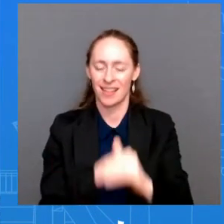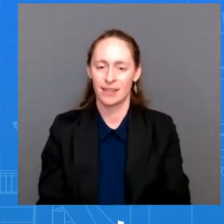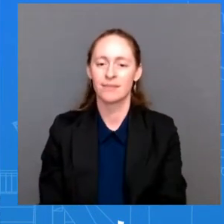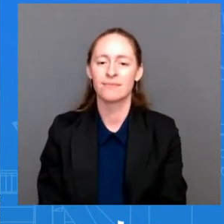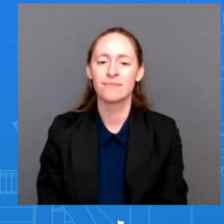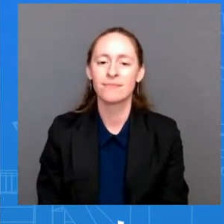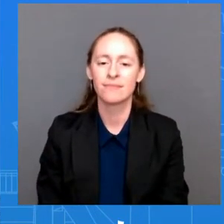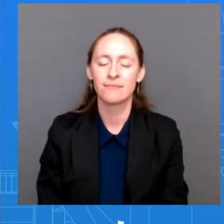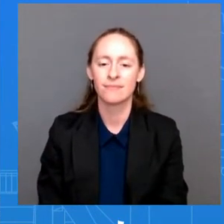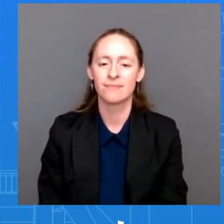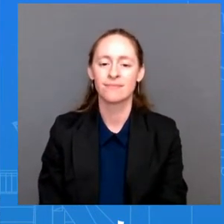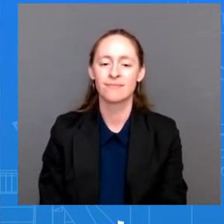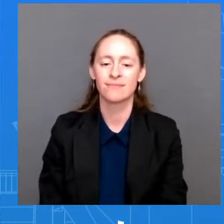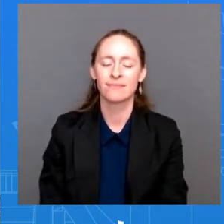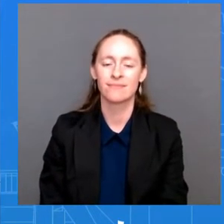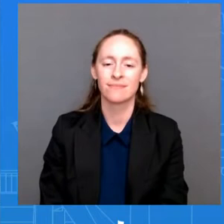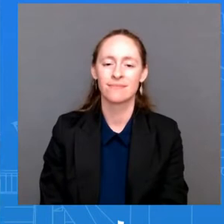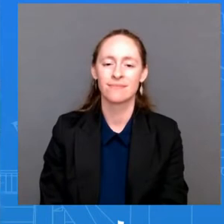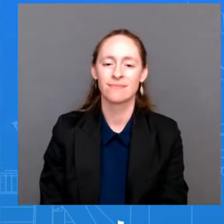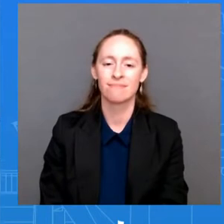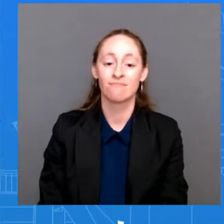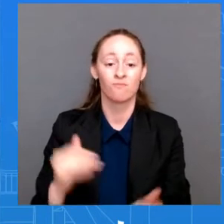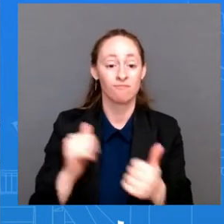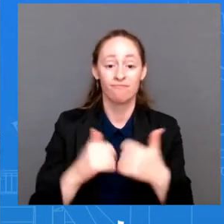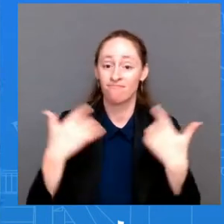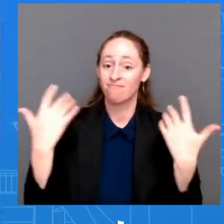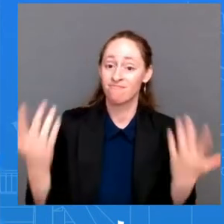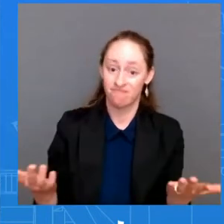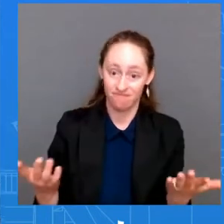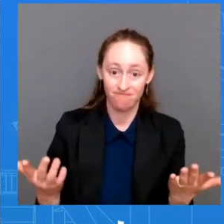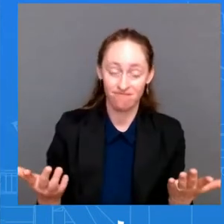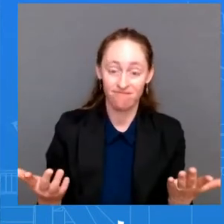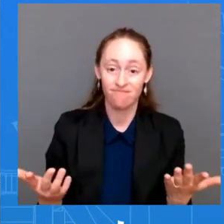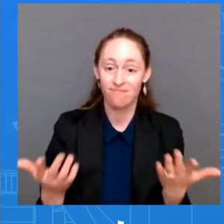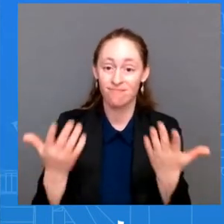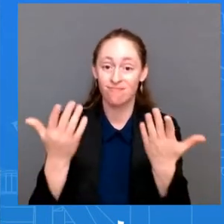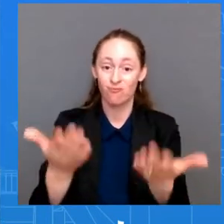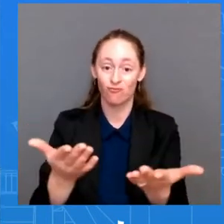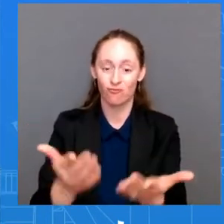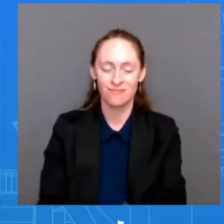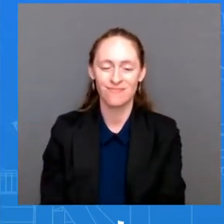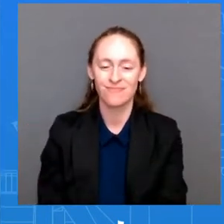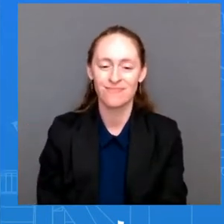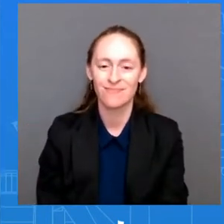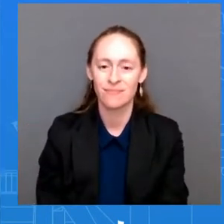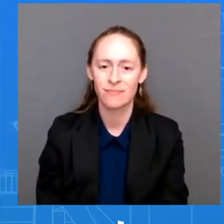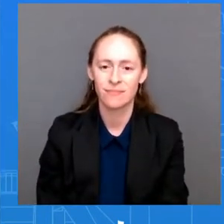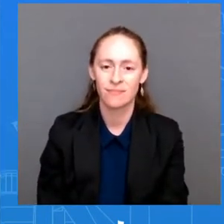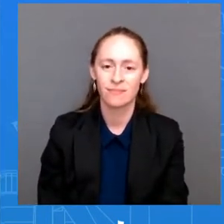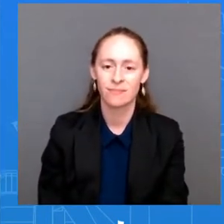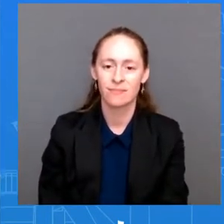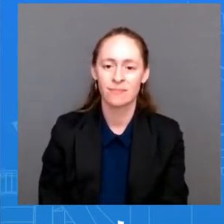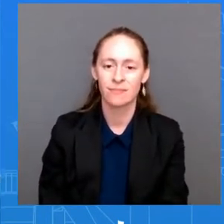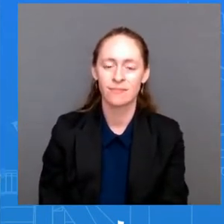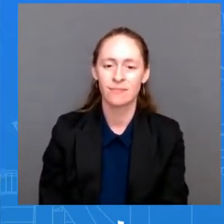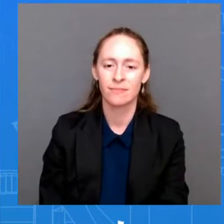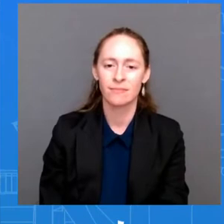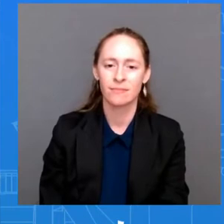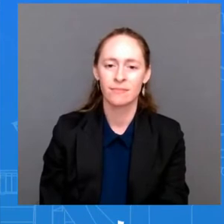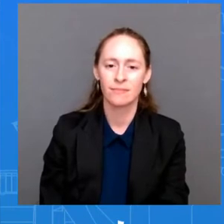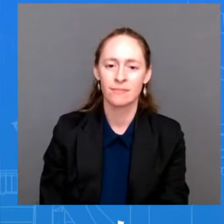with that, Darlene. The Thanks, Karine. A couple of questions about the President and his latest bout with COVID.